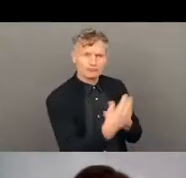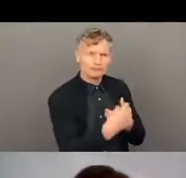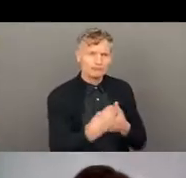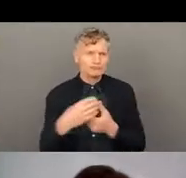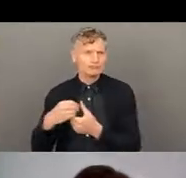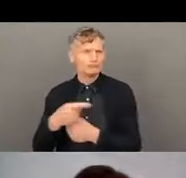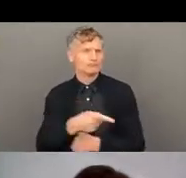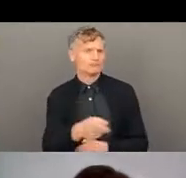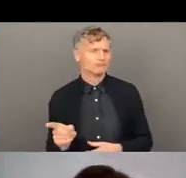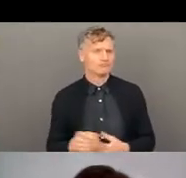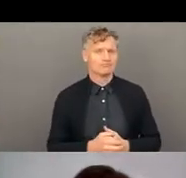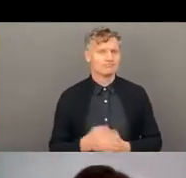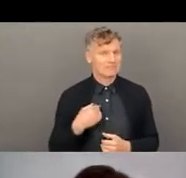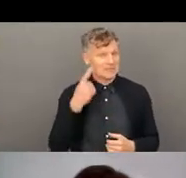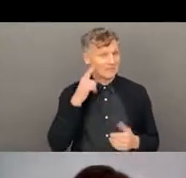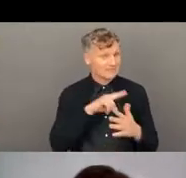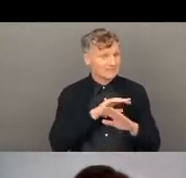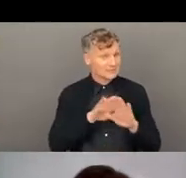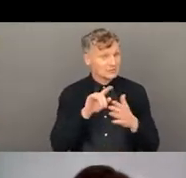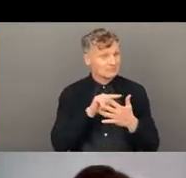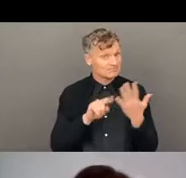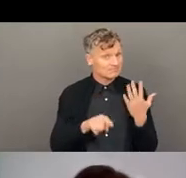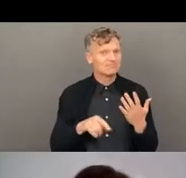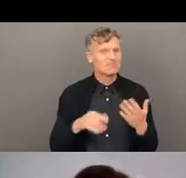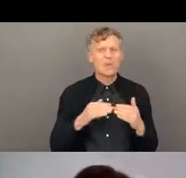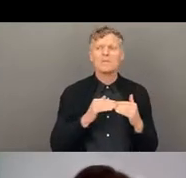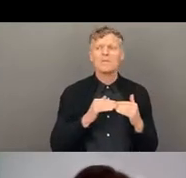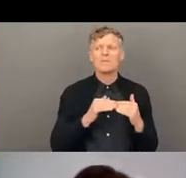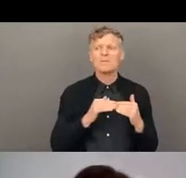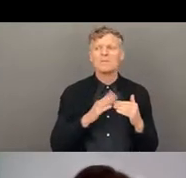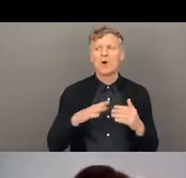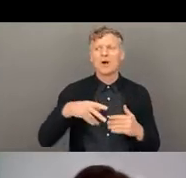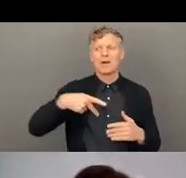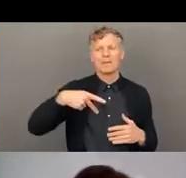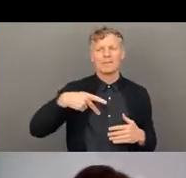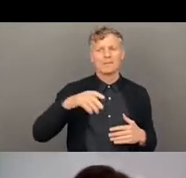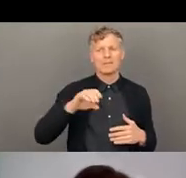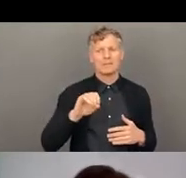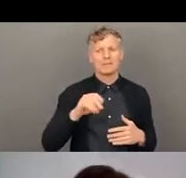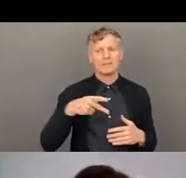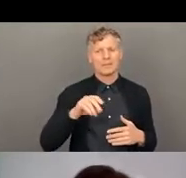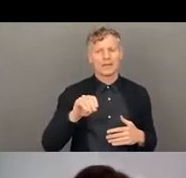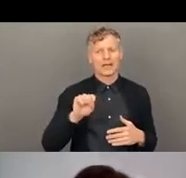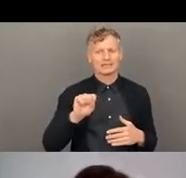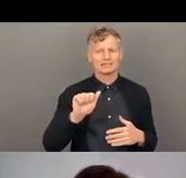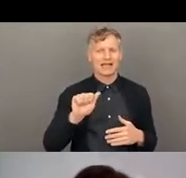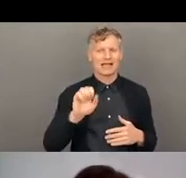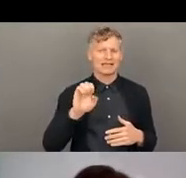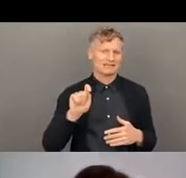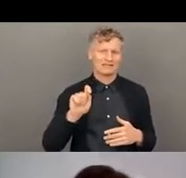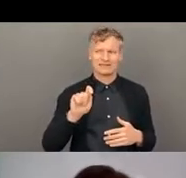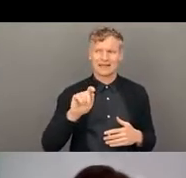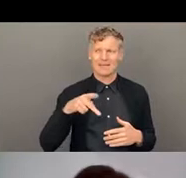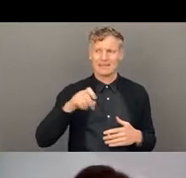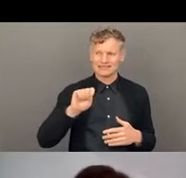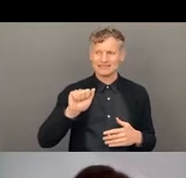Okay, I've covered everything. We're focused on PSHS by, but we didn't go into localization and, uh, inclusive development.